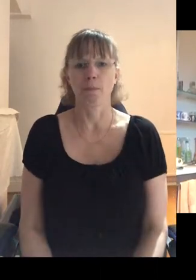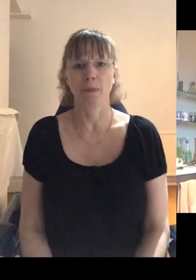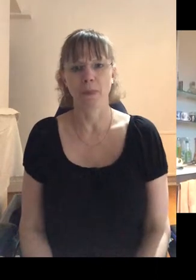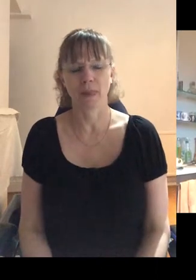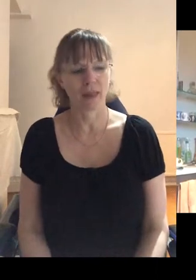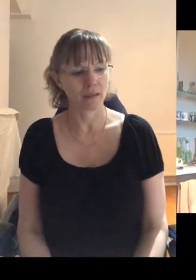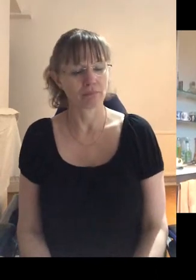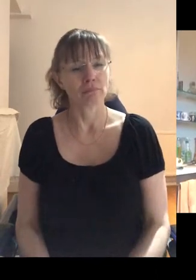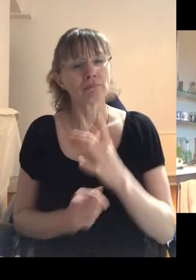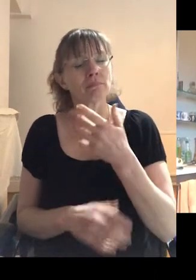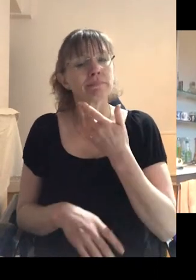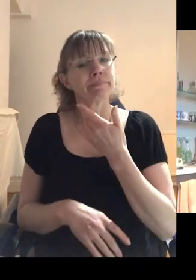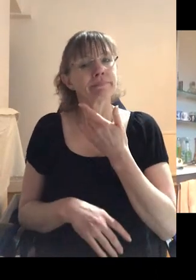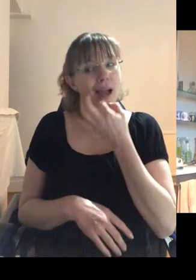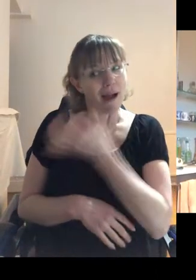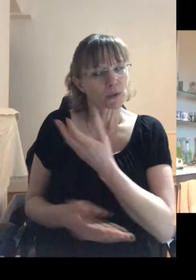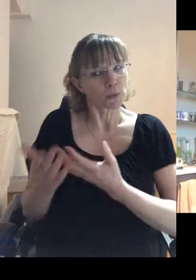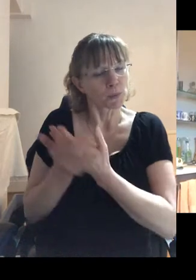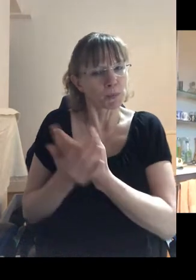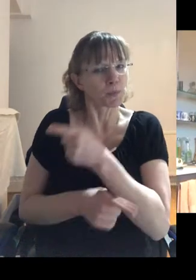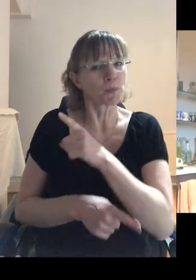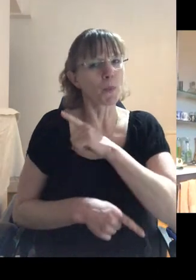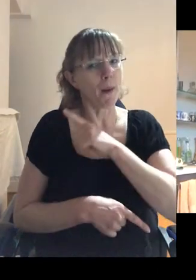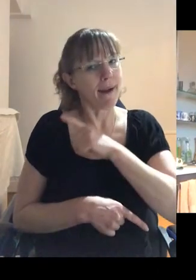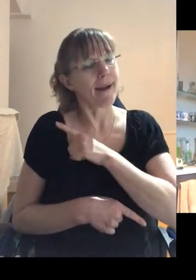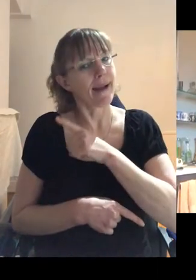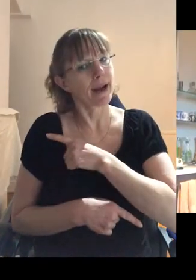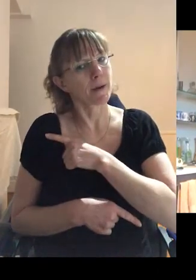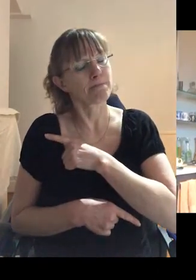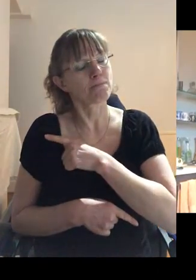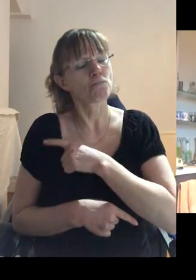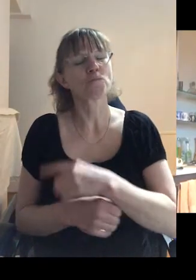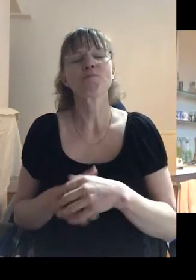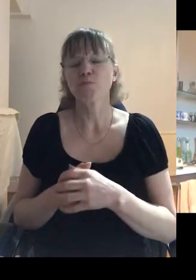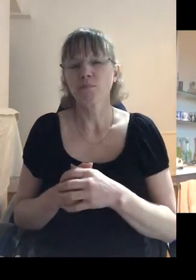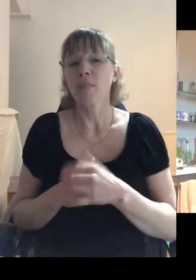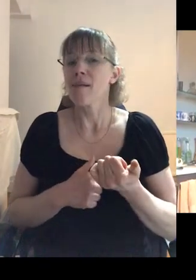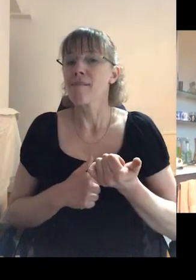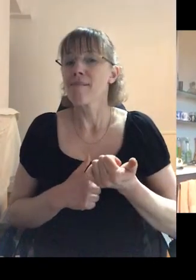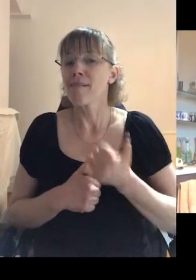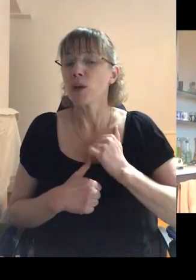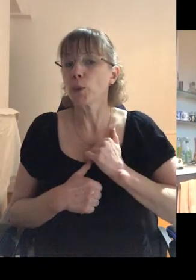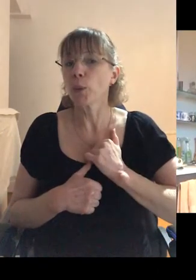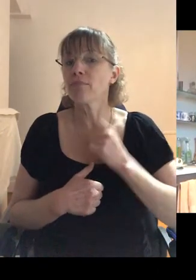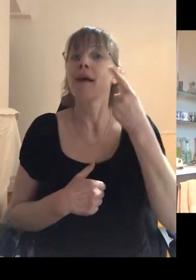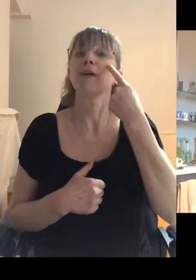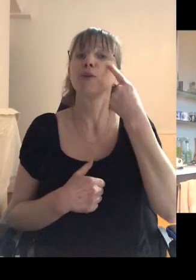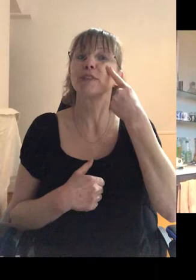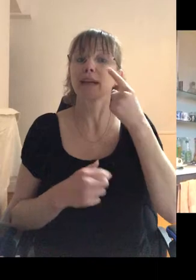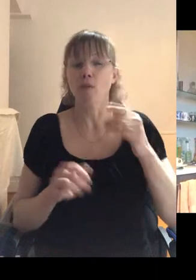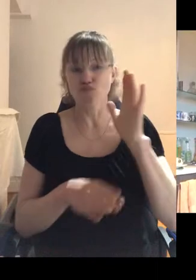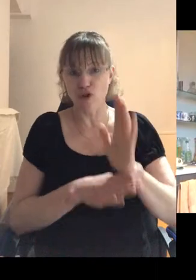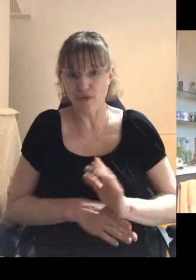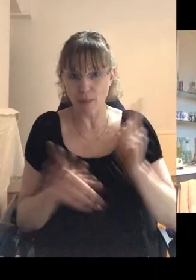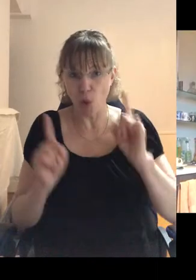And I ask to talk to you for this History Month, because I assume that you've now seen It's a